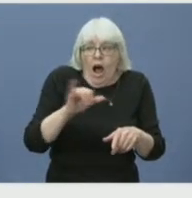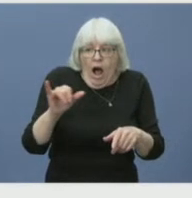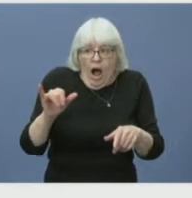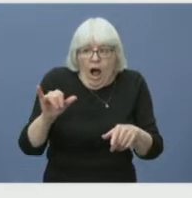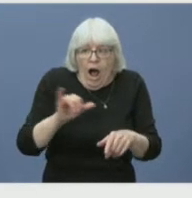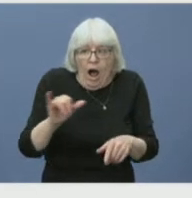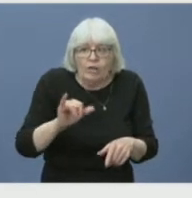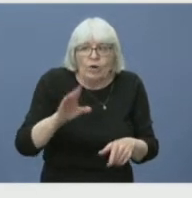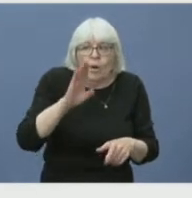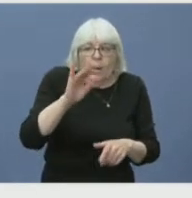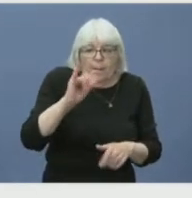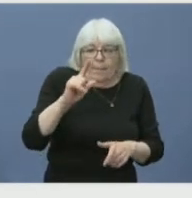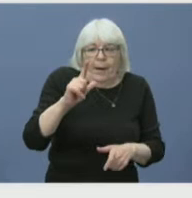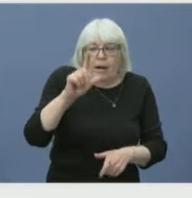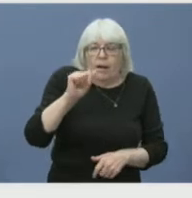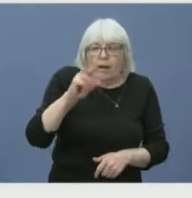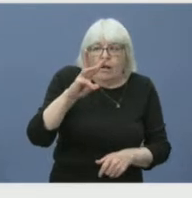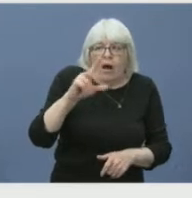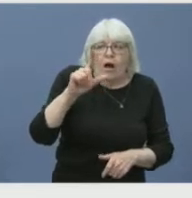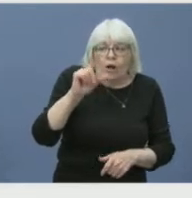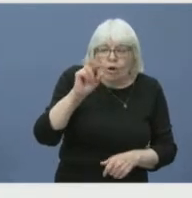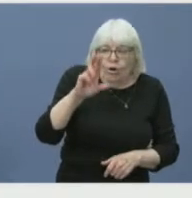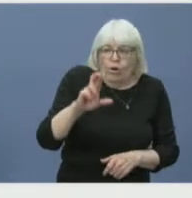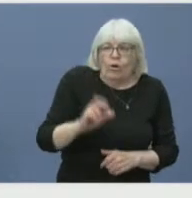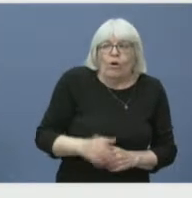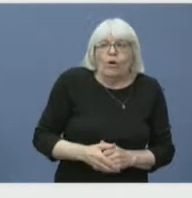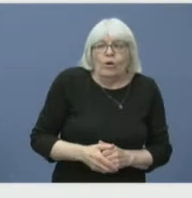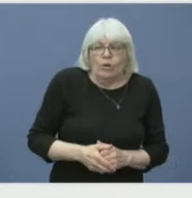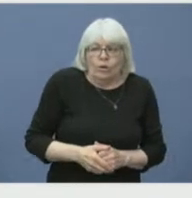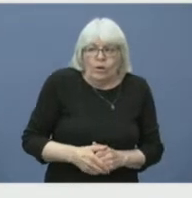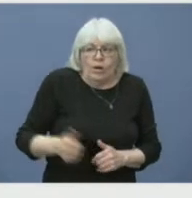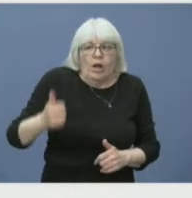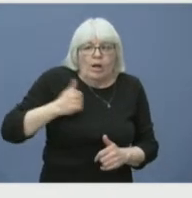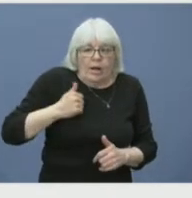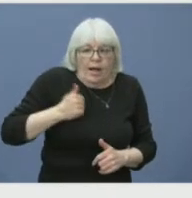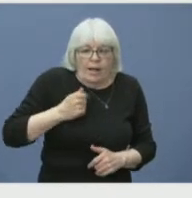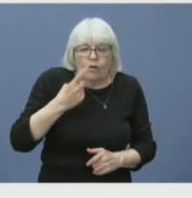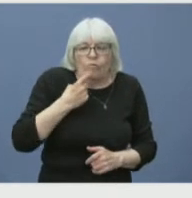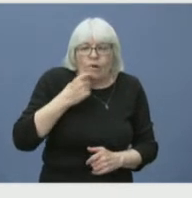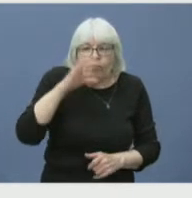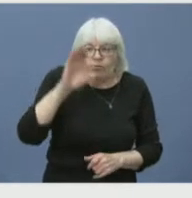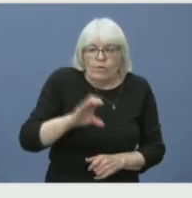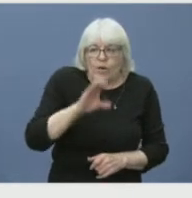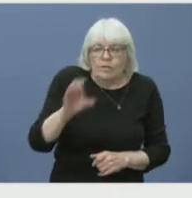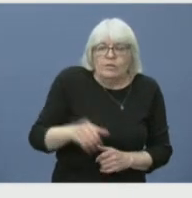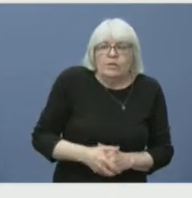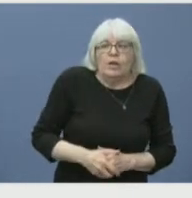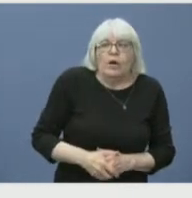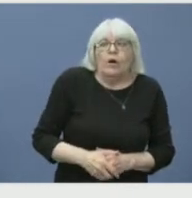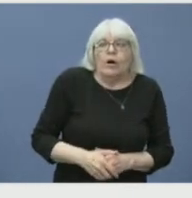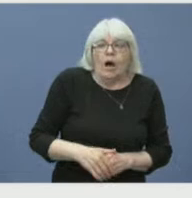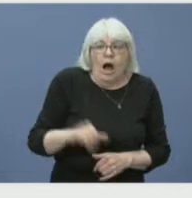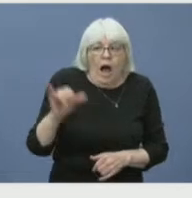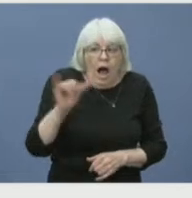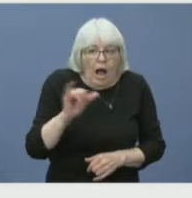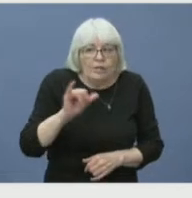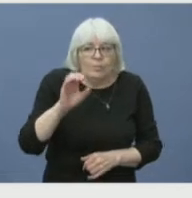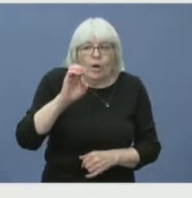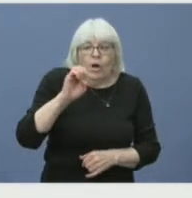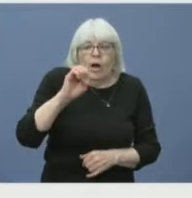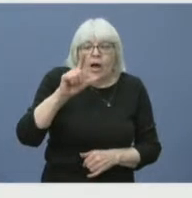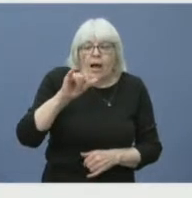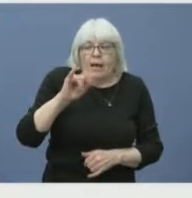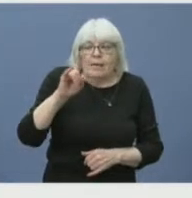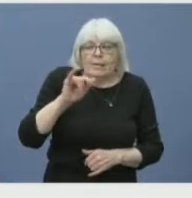Atlantic Director of Government and Strategic Relations with the Canadian Red Cross. And as well, Elizabeth Kennedy, Director of the